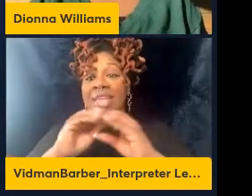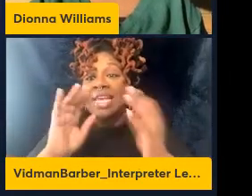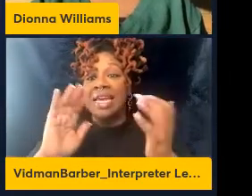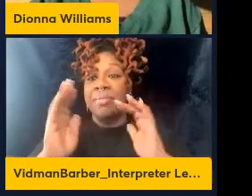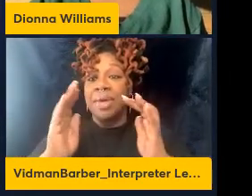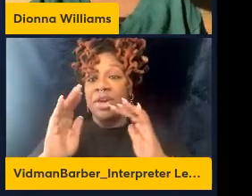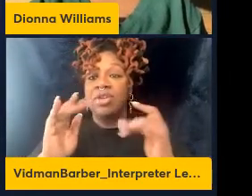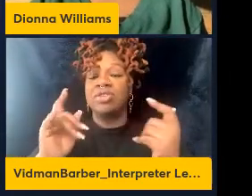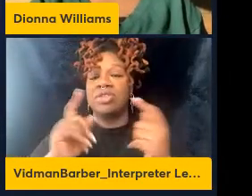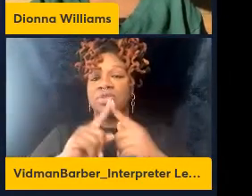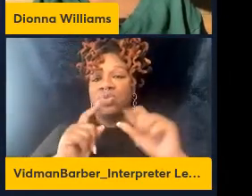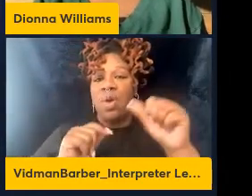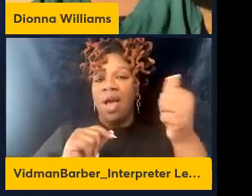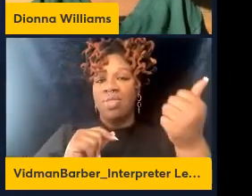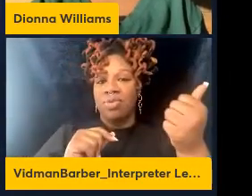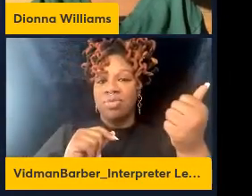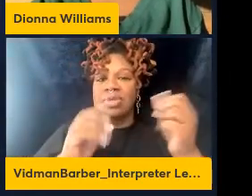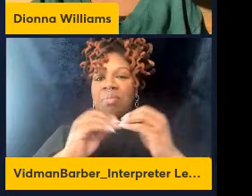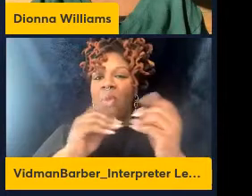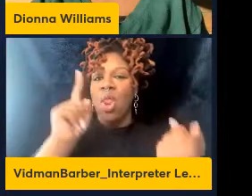migrate to a much lower extent.